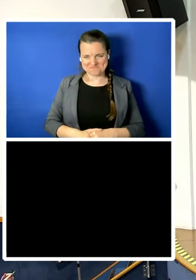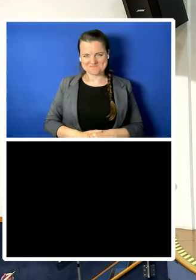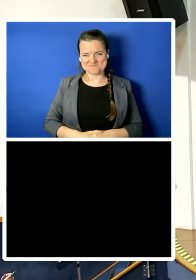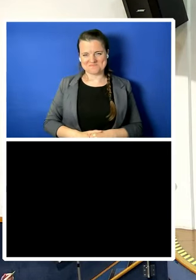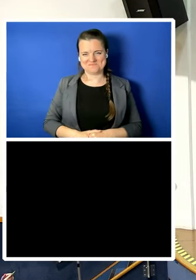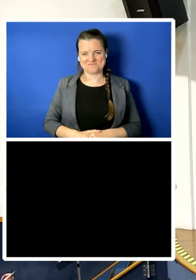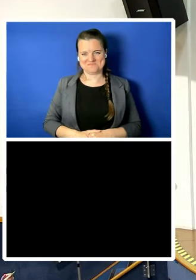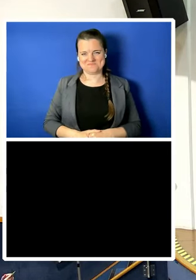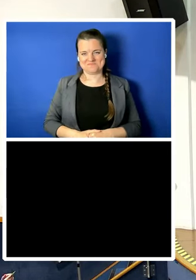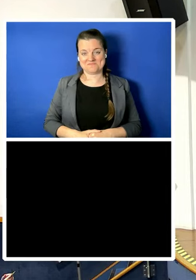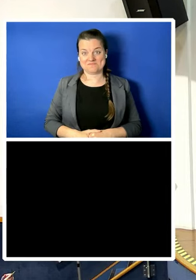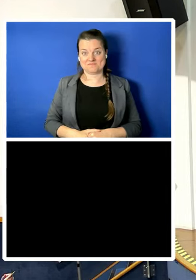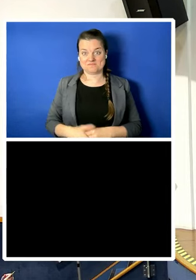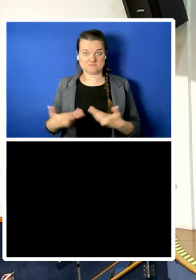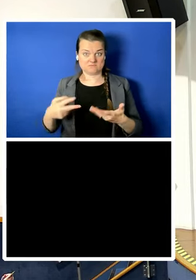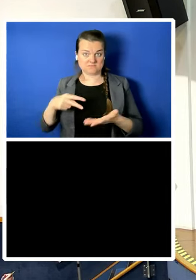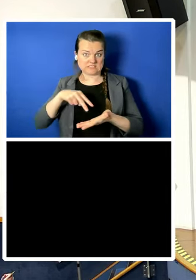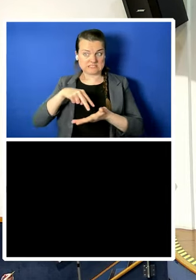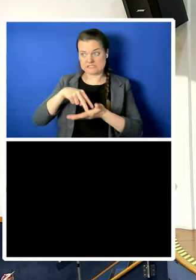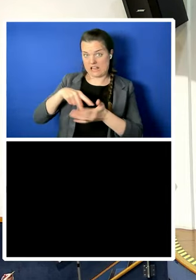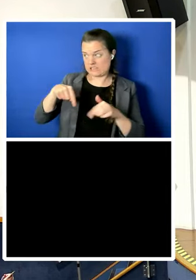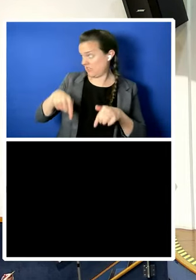Shall I just stand here?